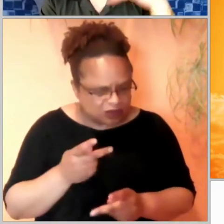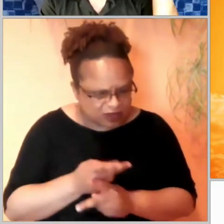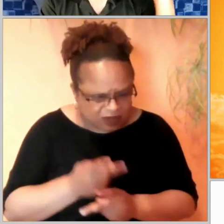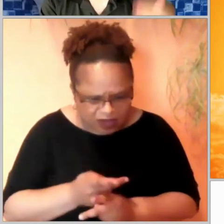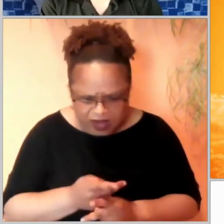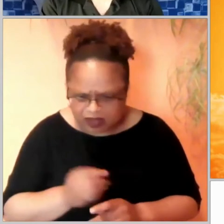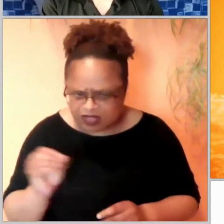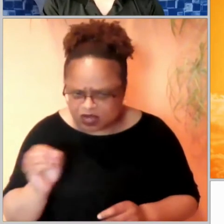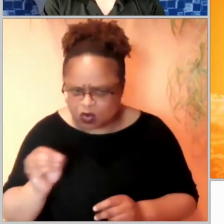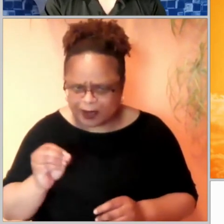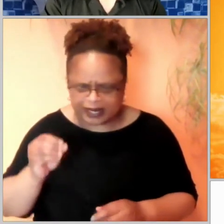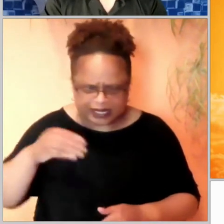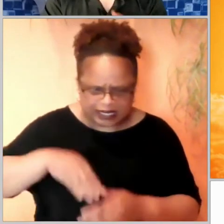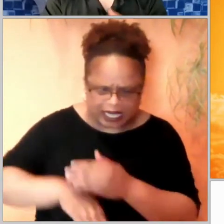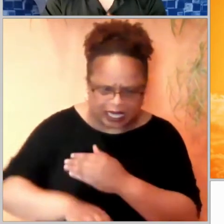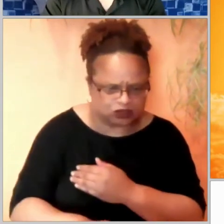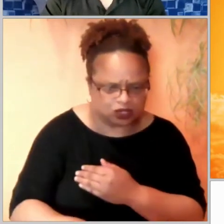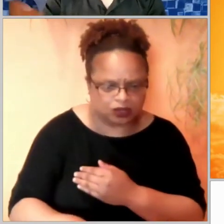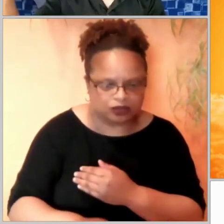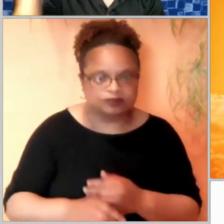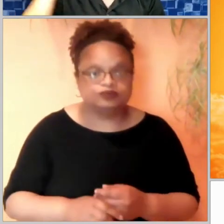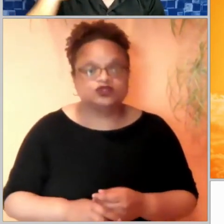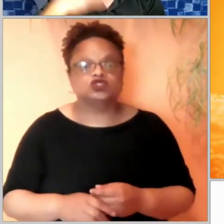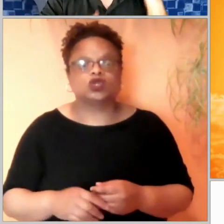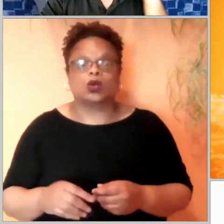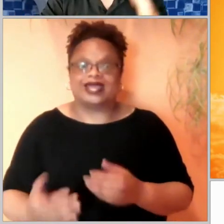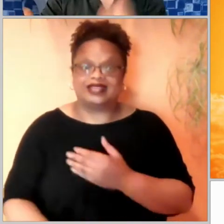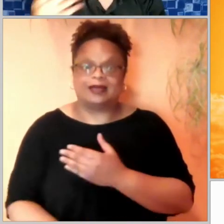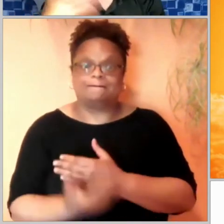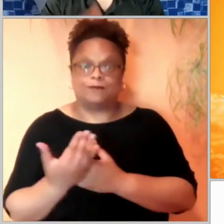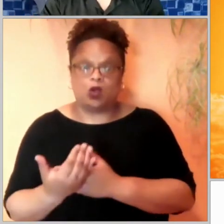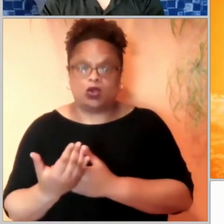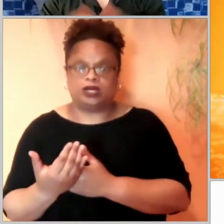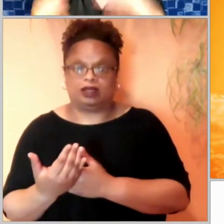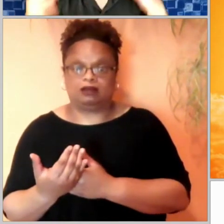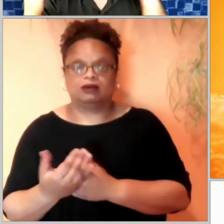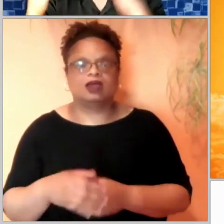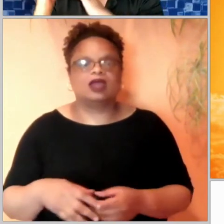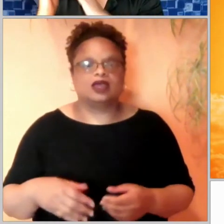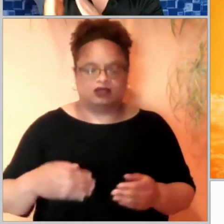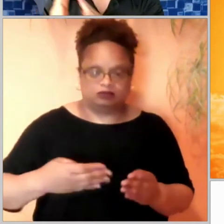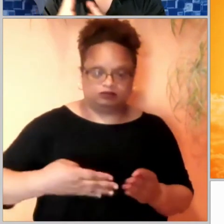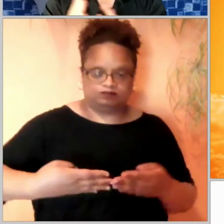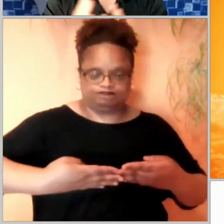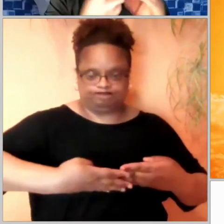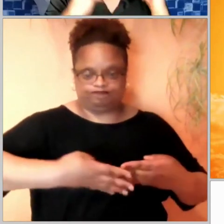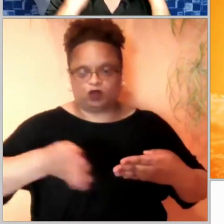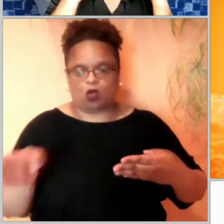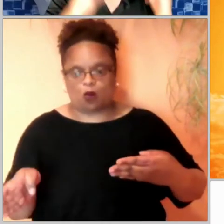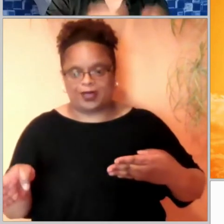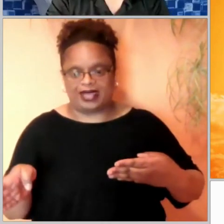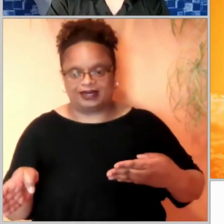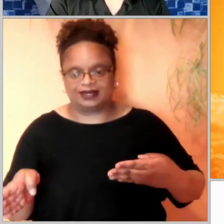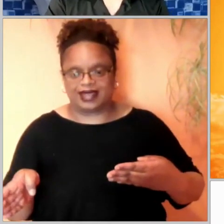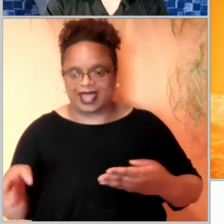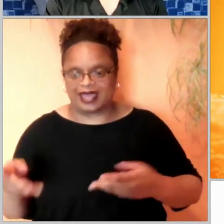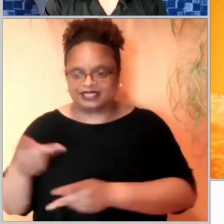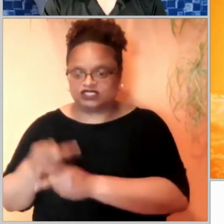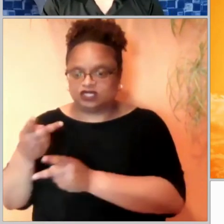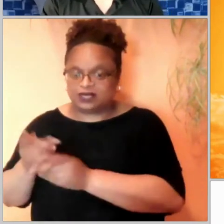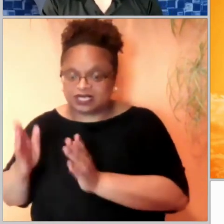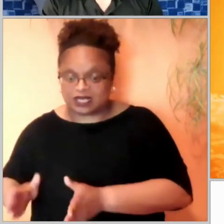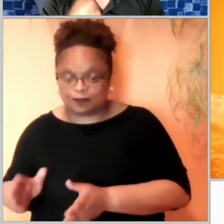gatekeeper would open the door. The shepherd would call the sheep out and the sheep would go to the shepherd whose voice